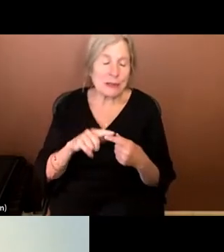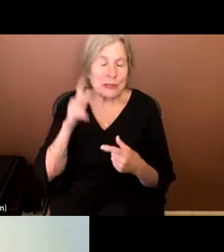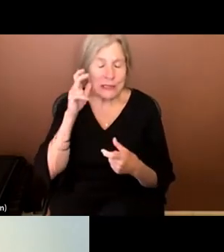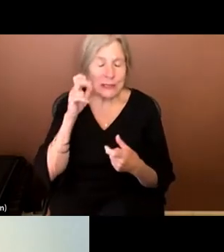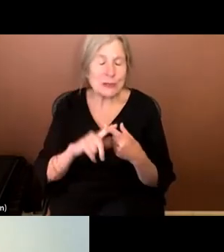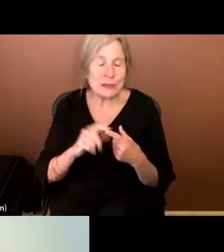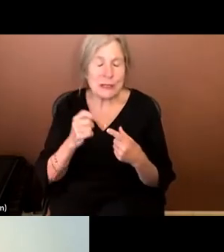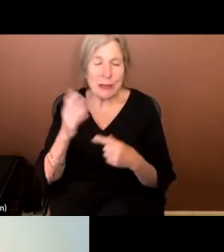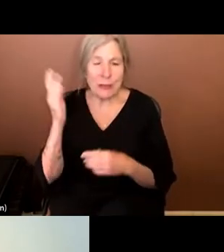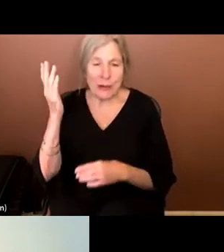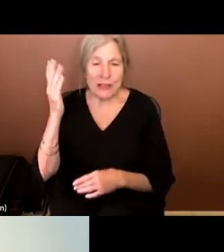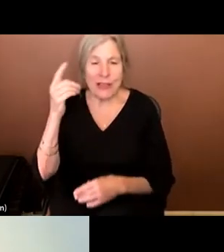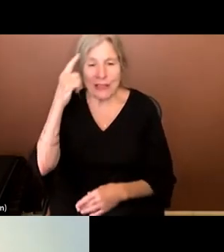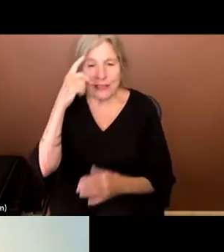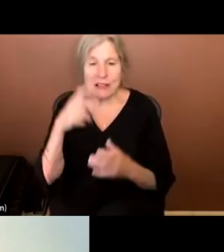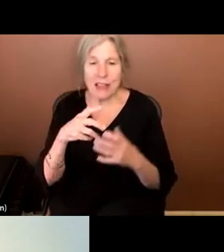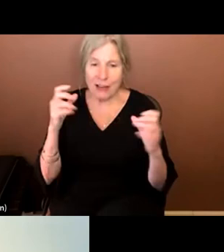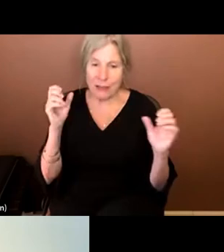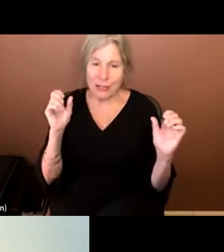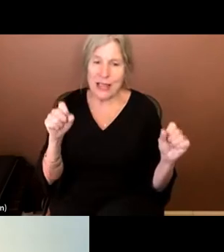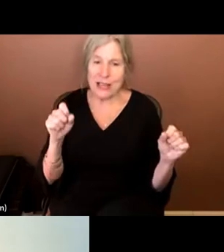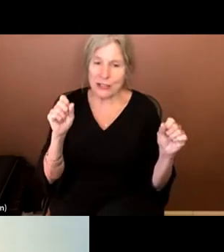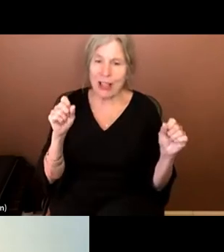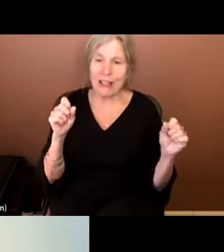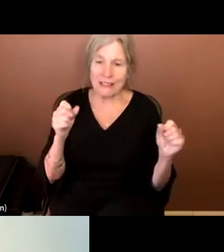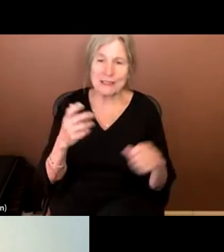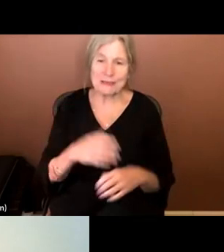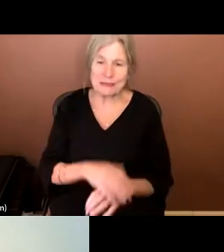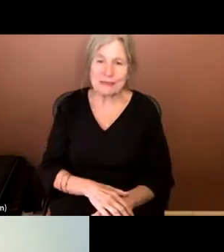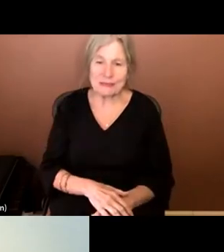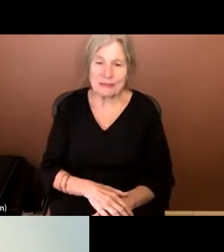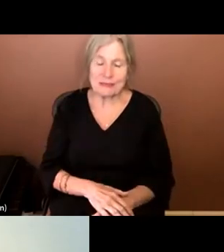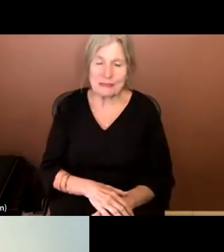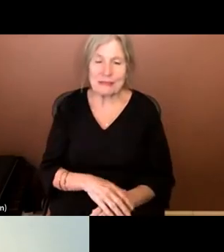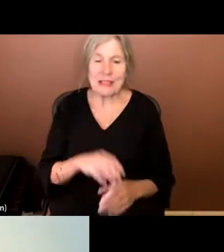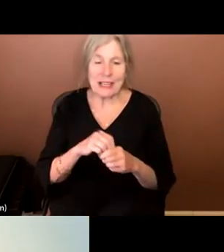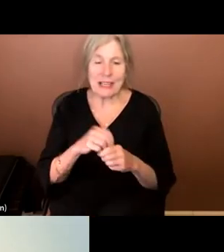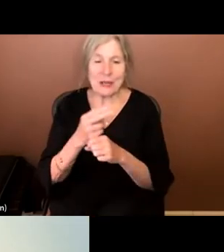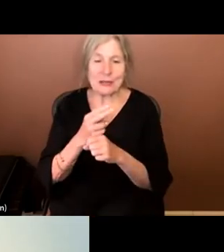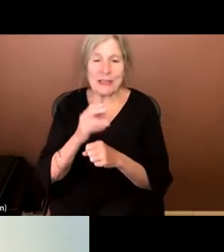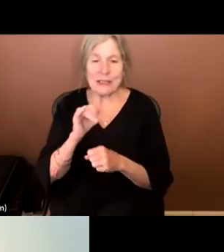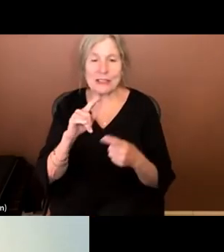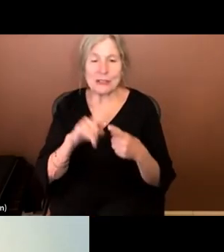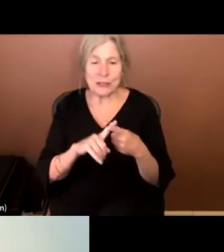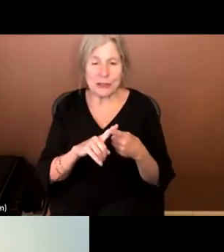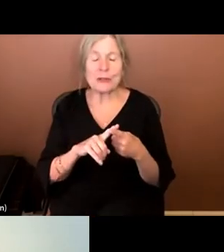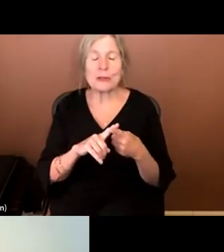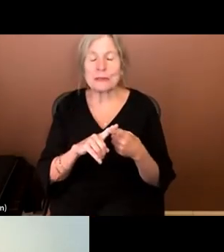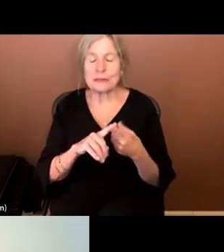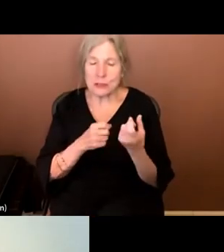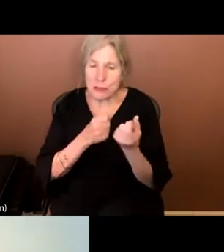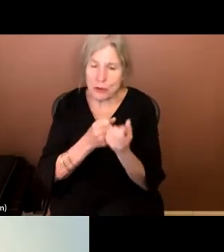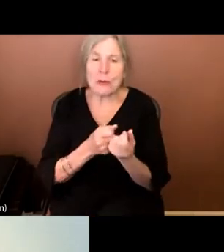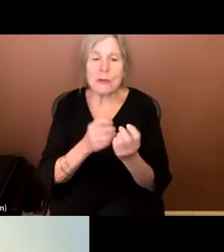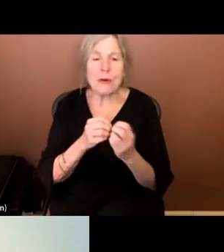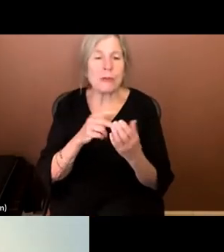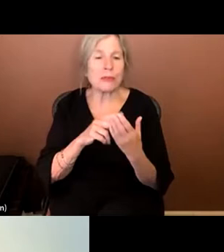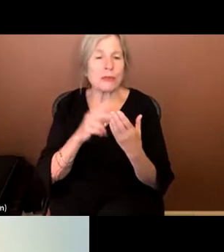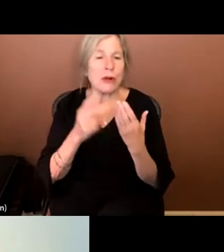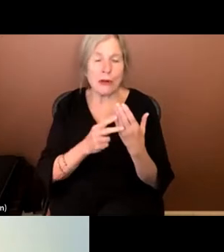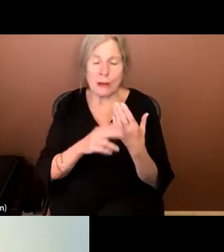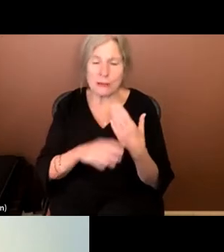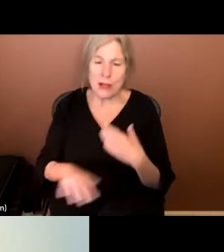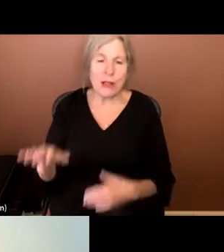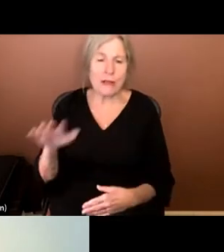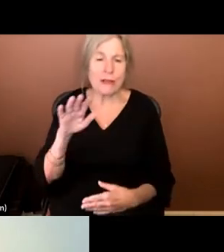and I think that there is a lot of potential in leveraging this to promote some more programs throughout the organization.